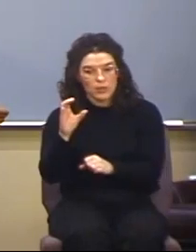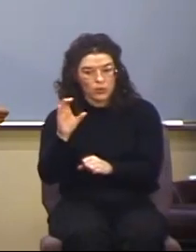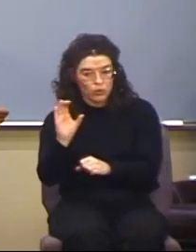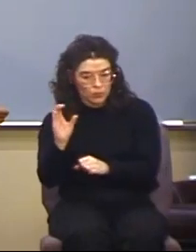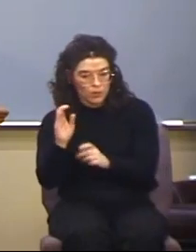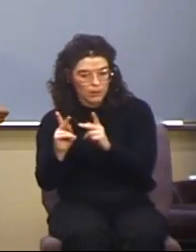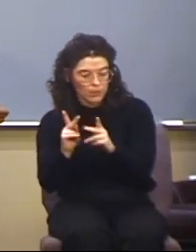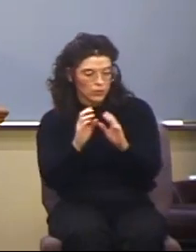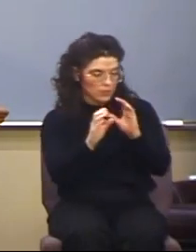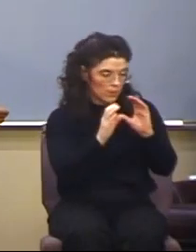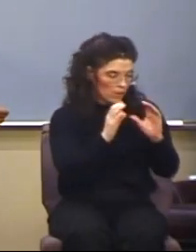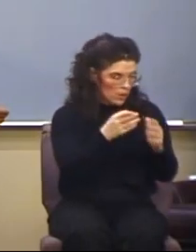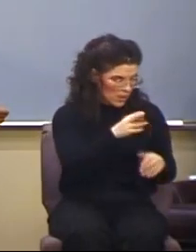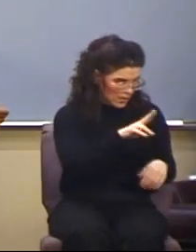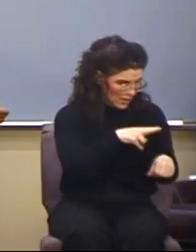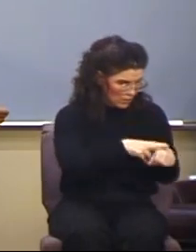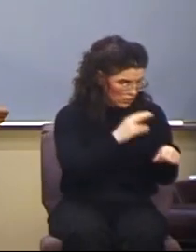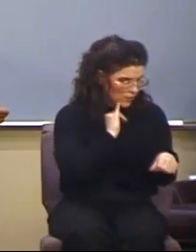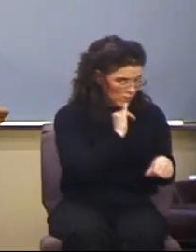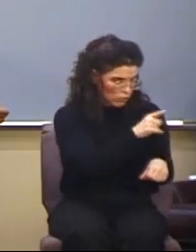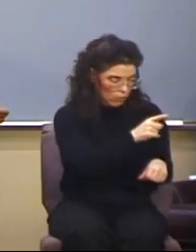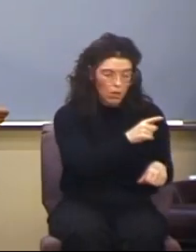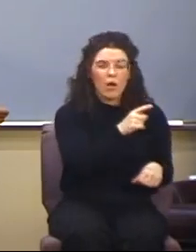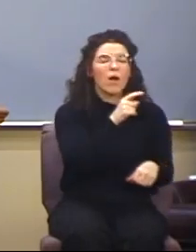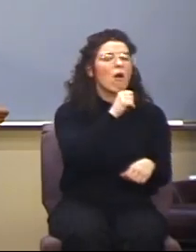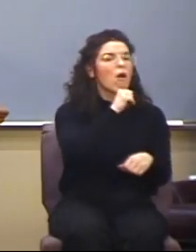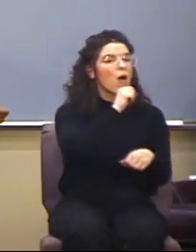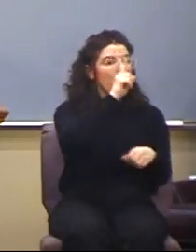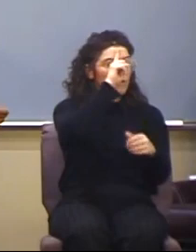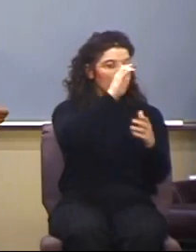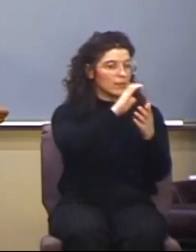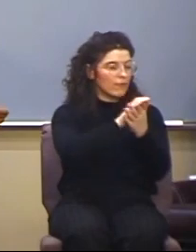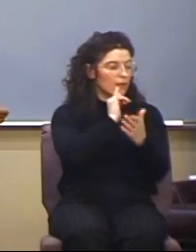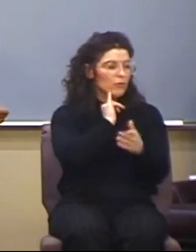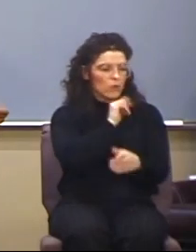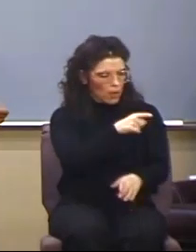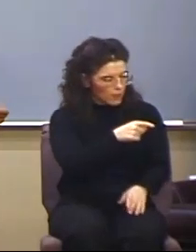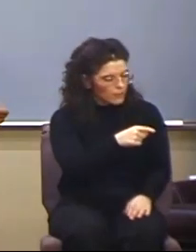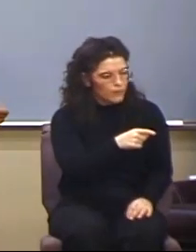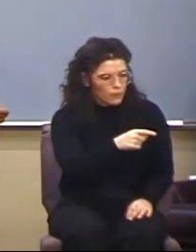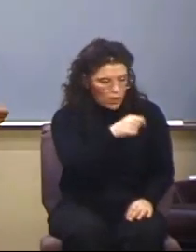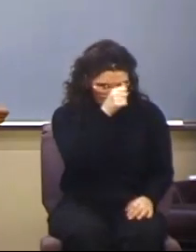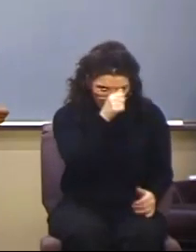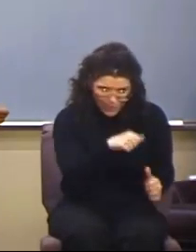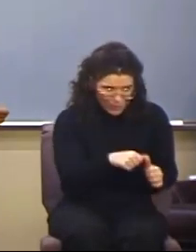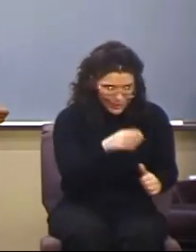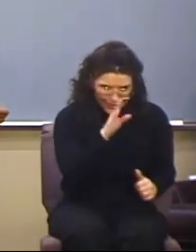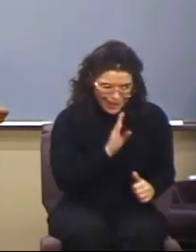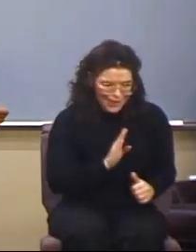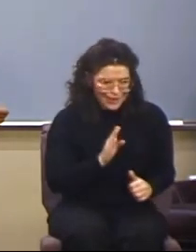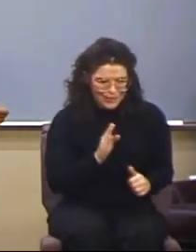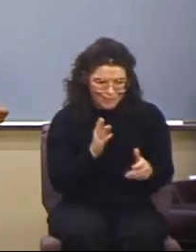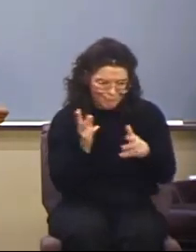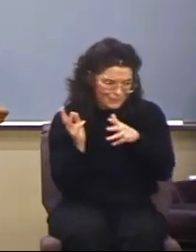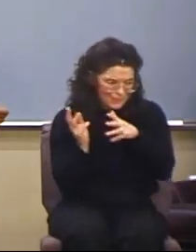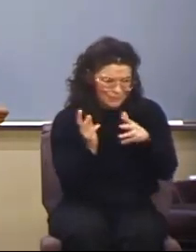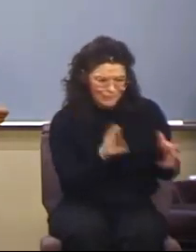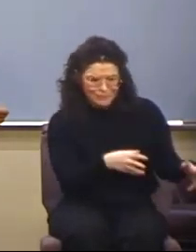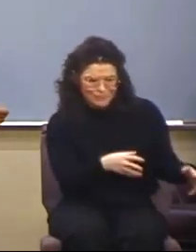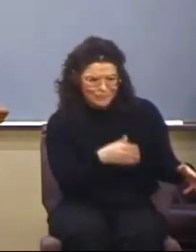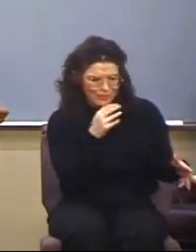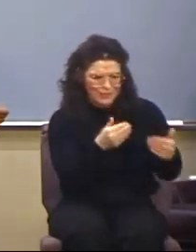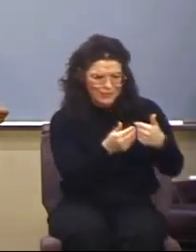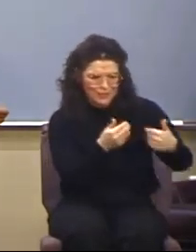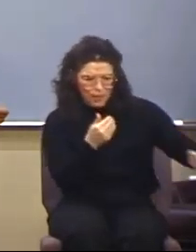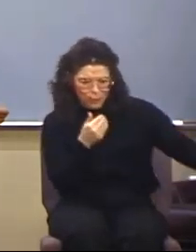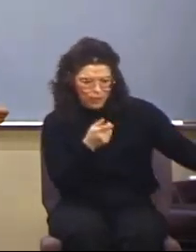the nation of Israel, unbelieving Israel, that they are cast away, that they have fallen. And